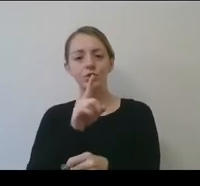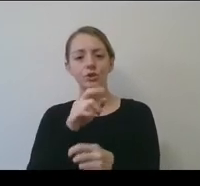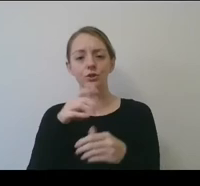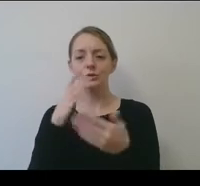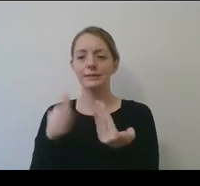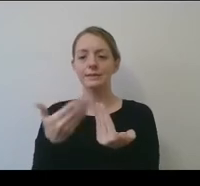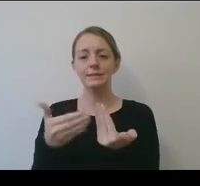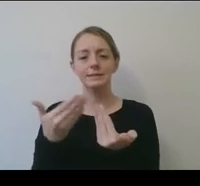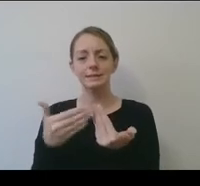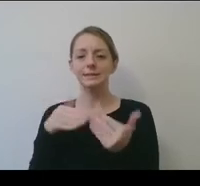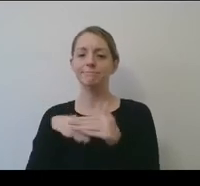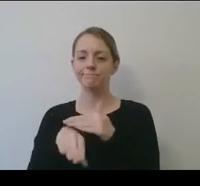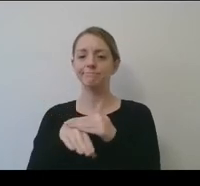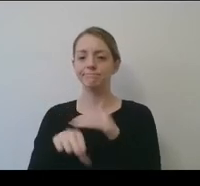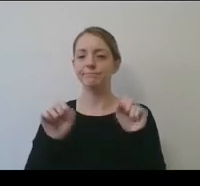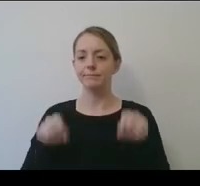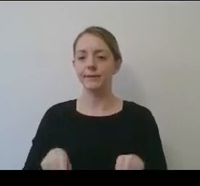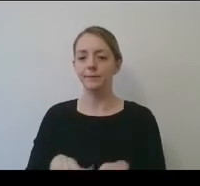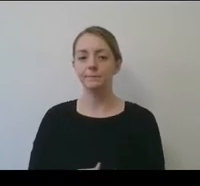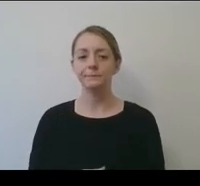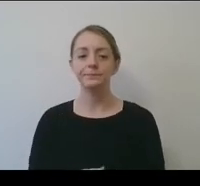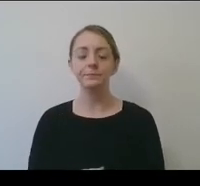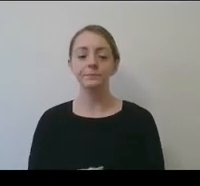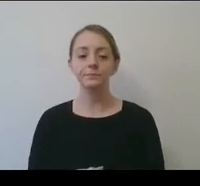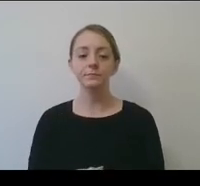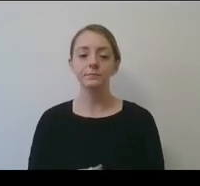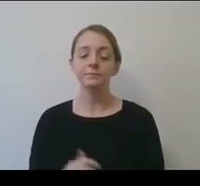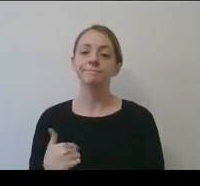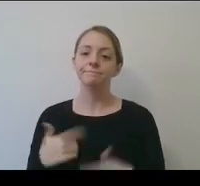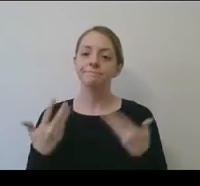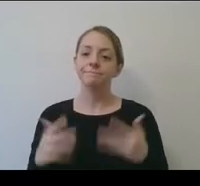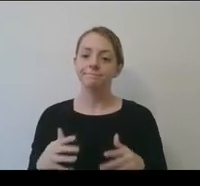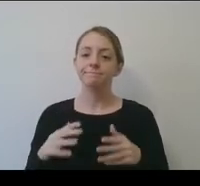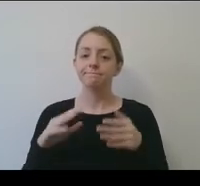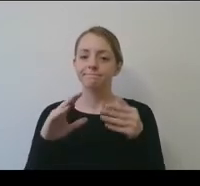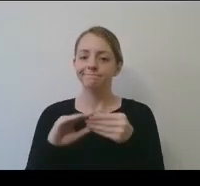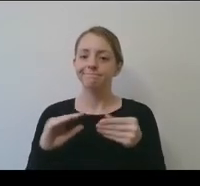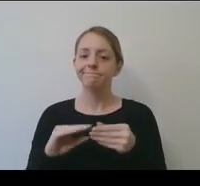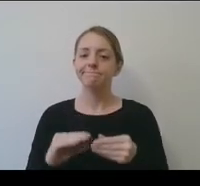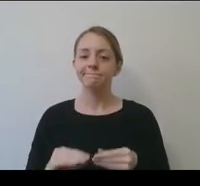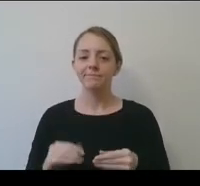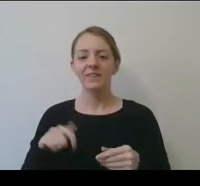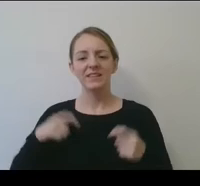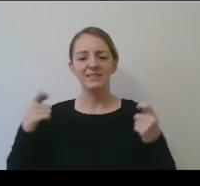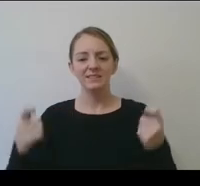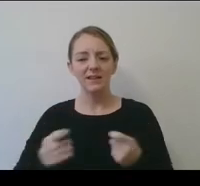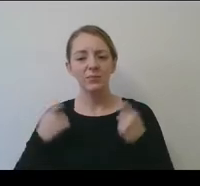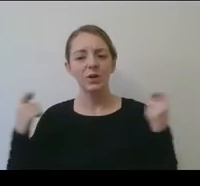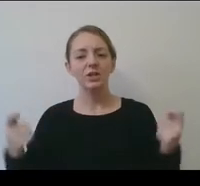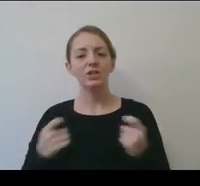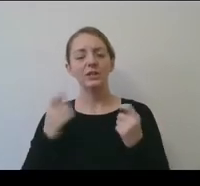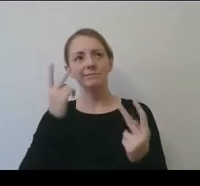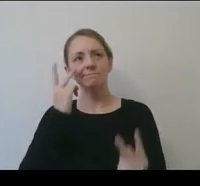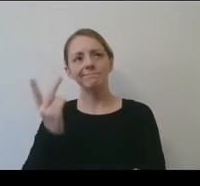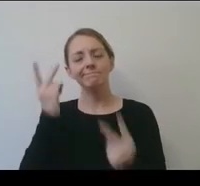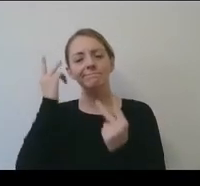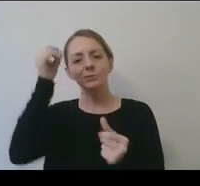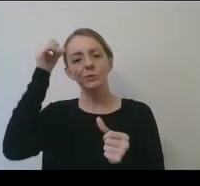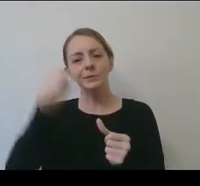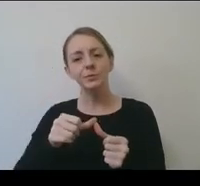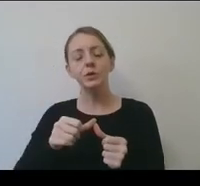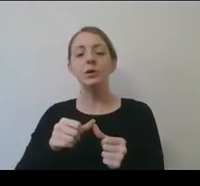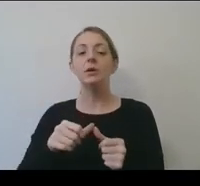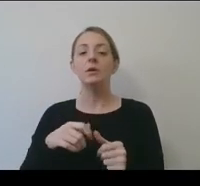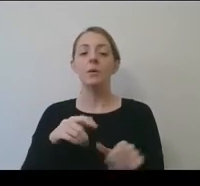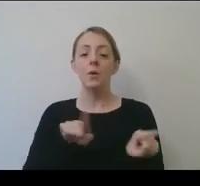accessible to you. And I've talked a lot about this being a celebration, a commemoration. It certainly is that. But I think we all know,